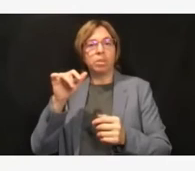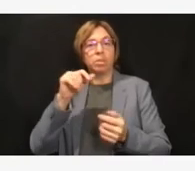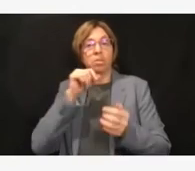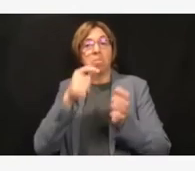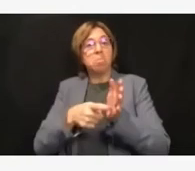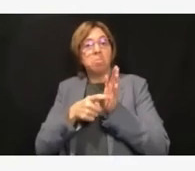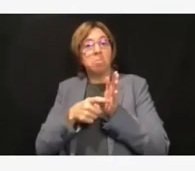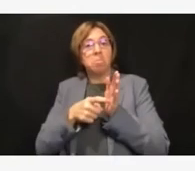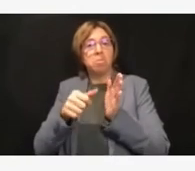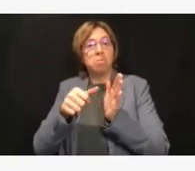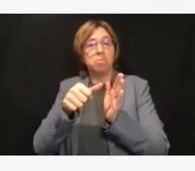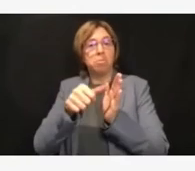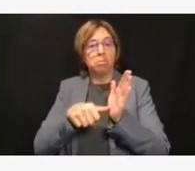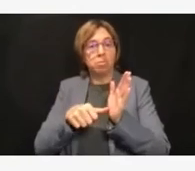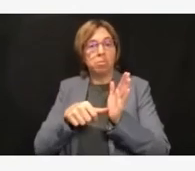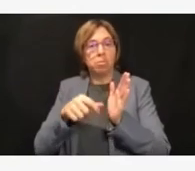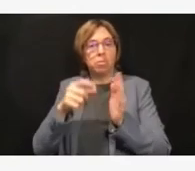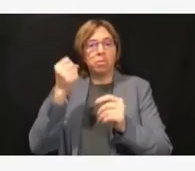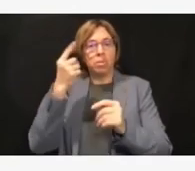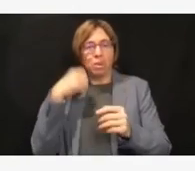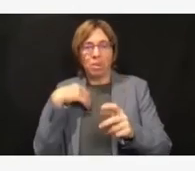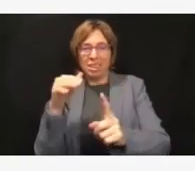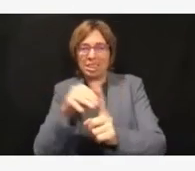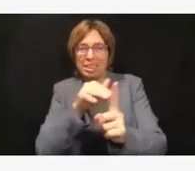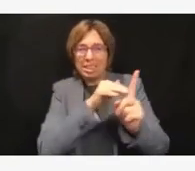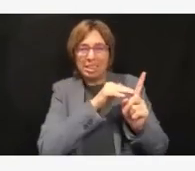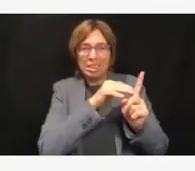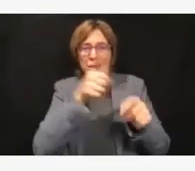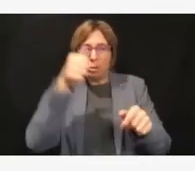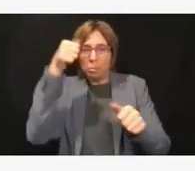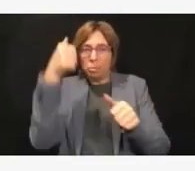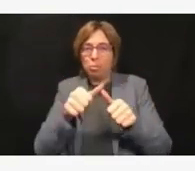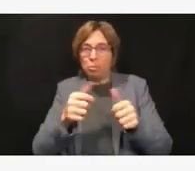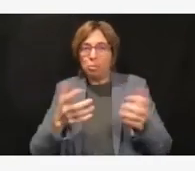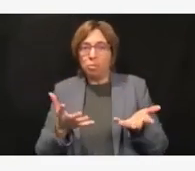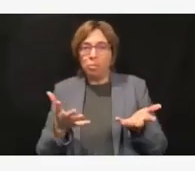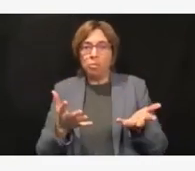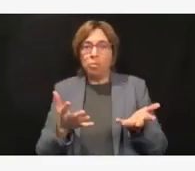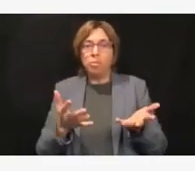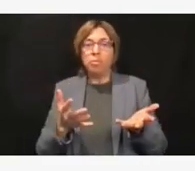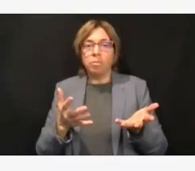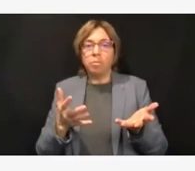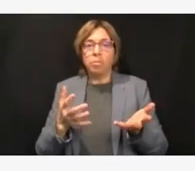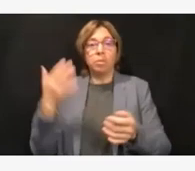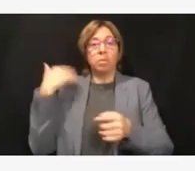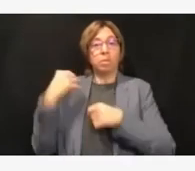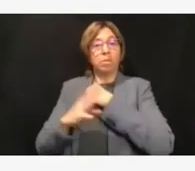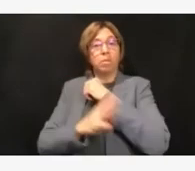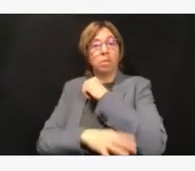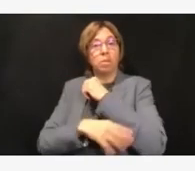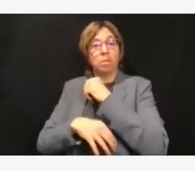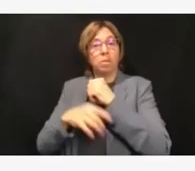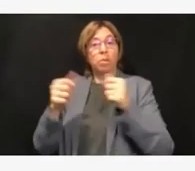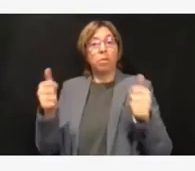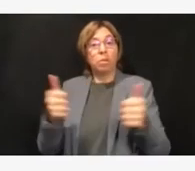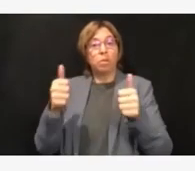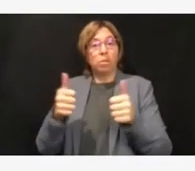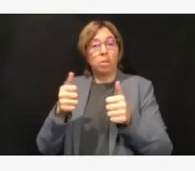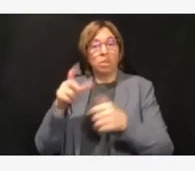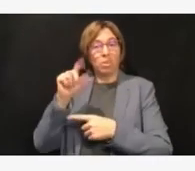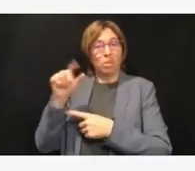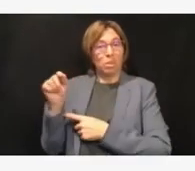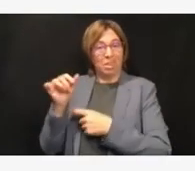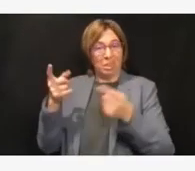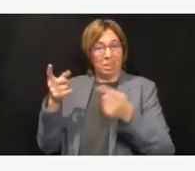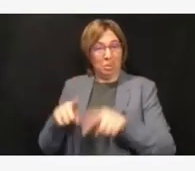want everybody to recall that in the fall and winter of 2020, we had a complete nothing burger of a